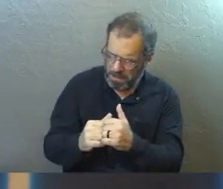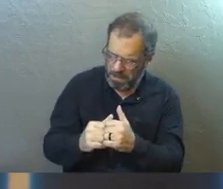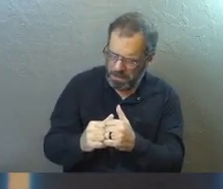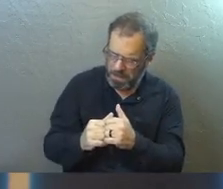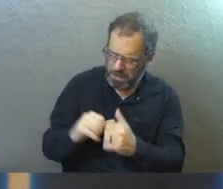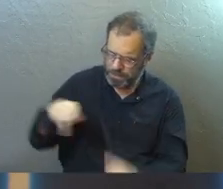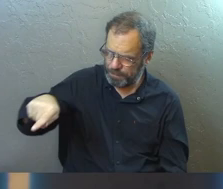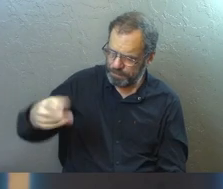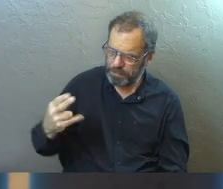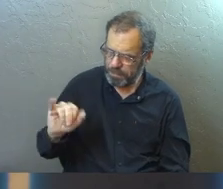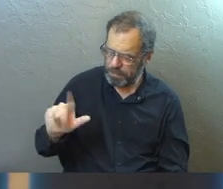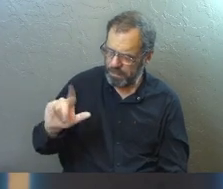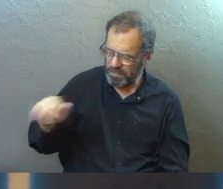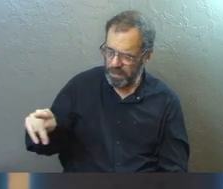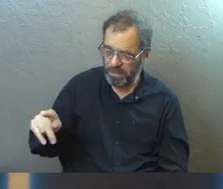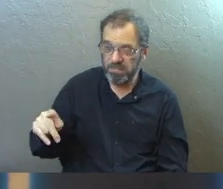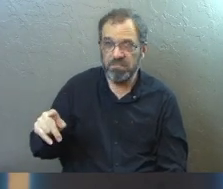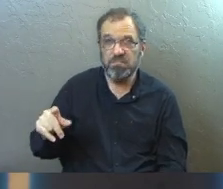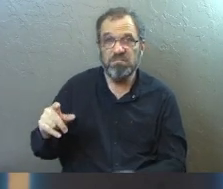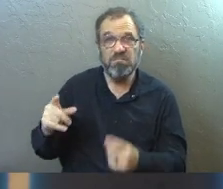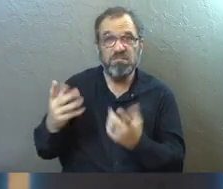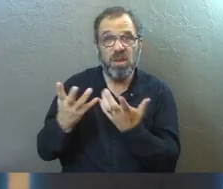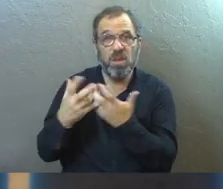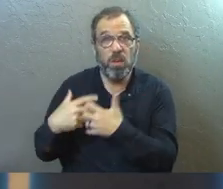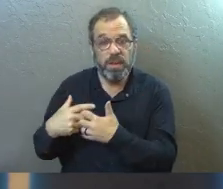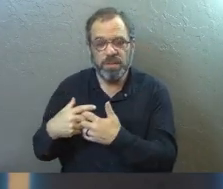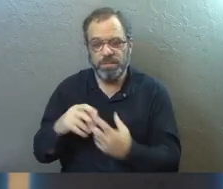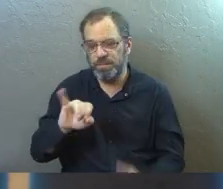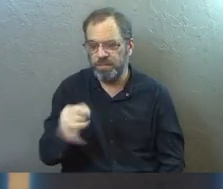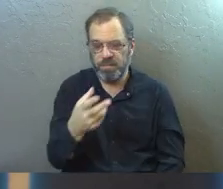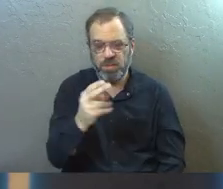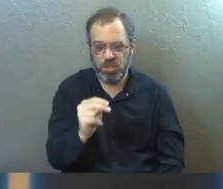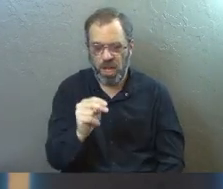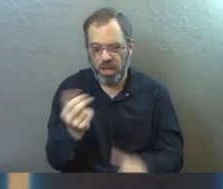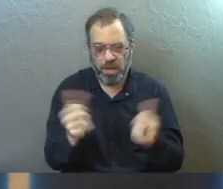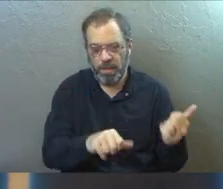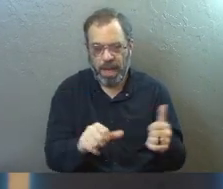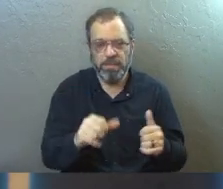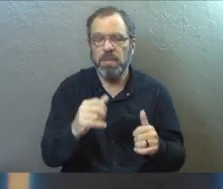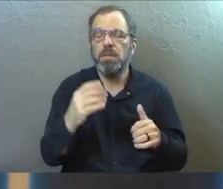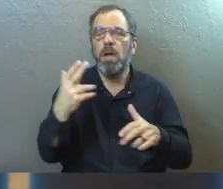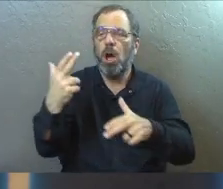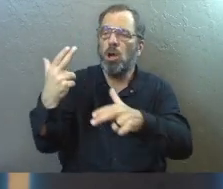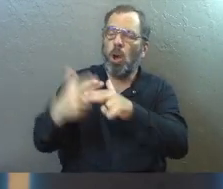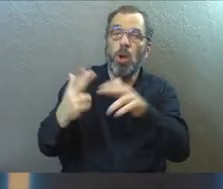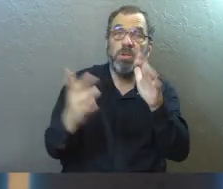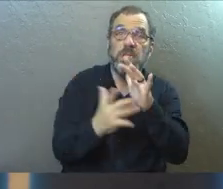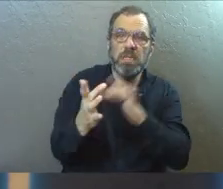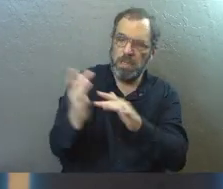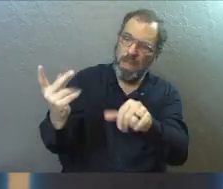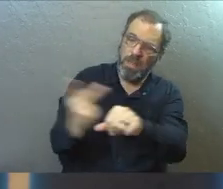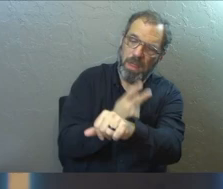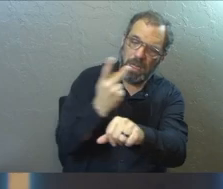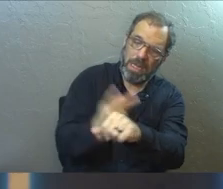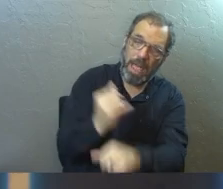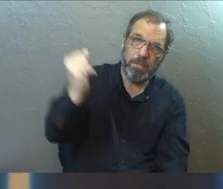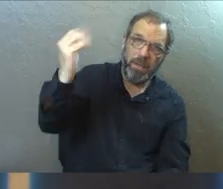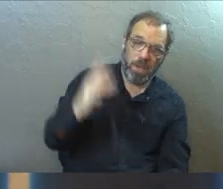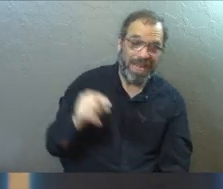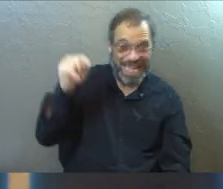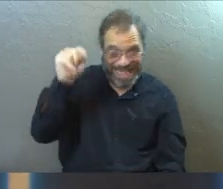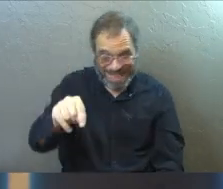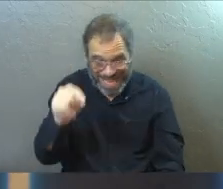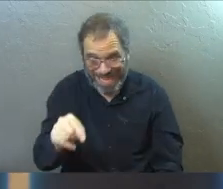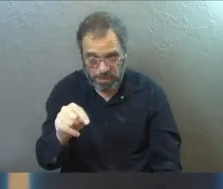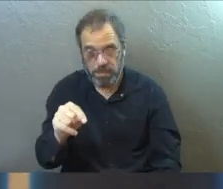Coincidence, probably. John the Baptist had called Jesus the Lamb of God. So it's talking about the Lamb of God. This is